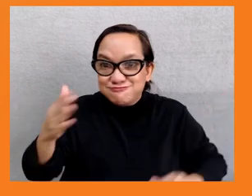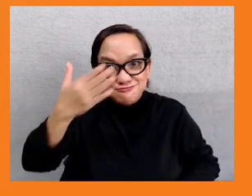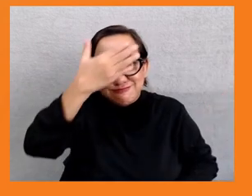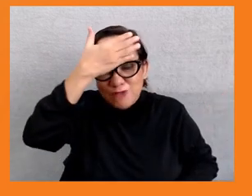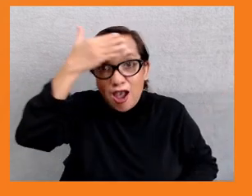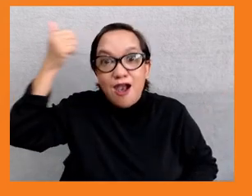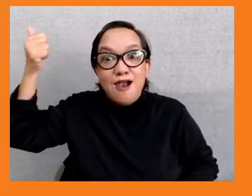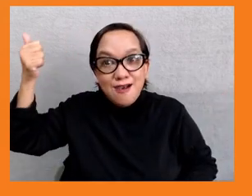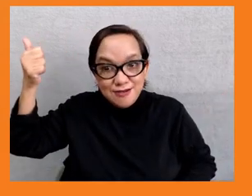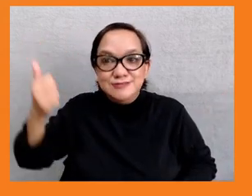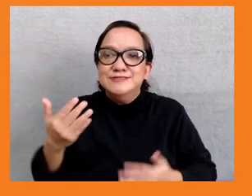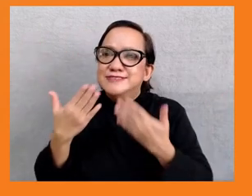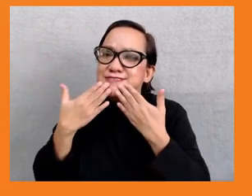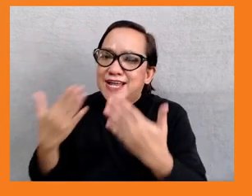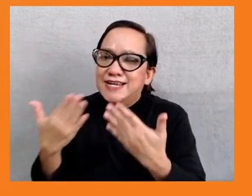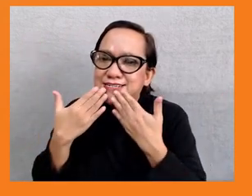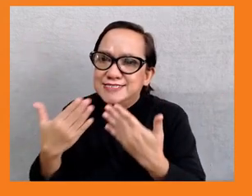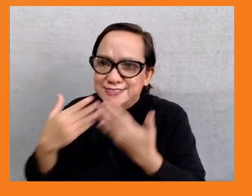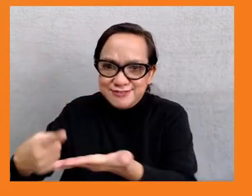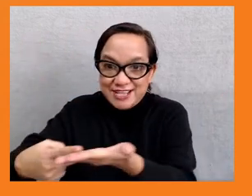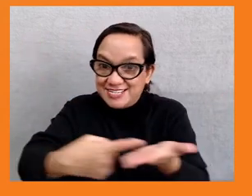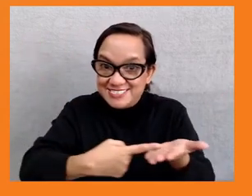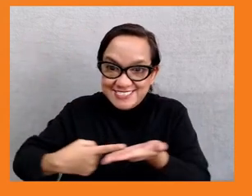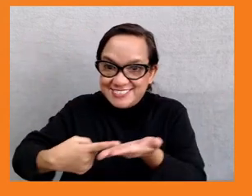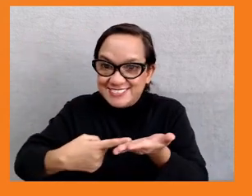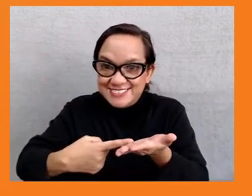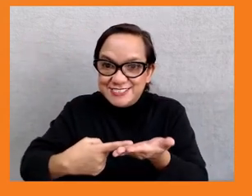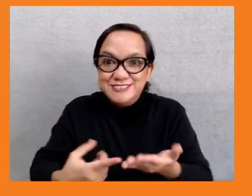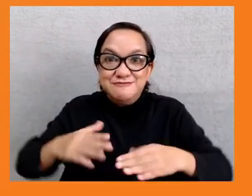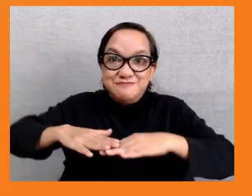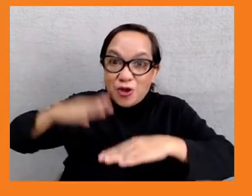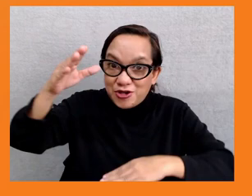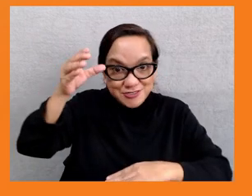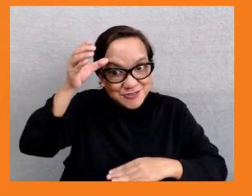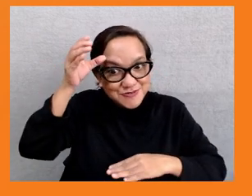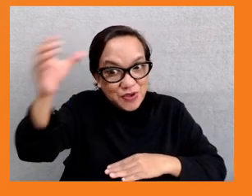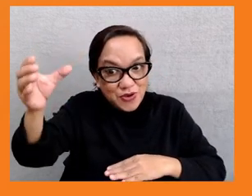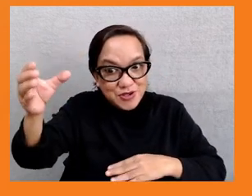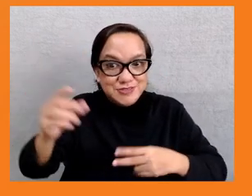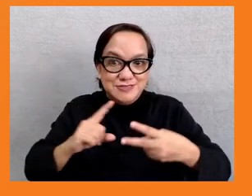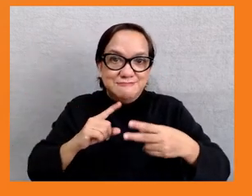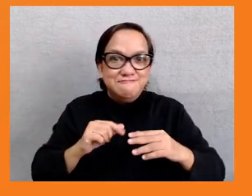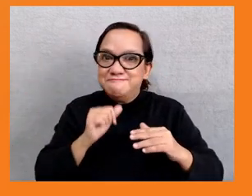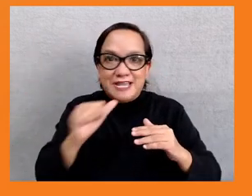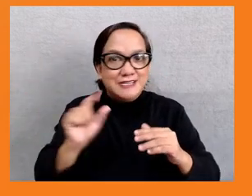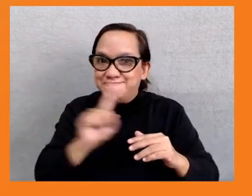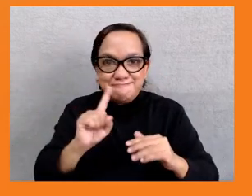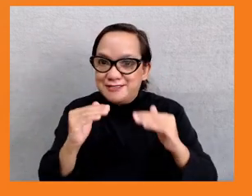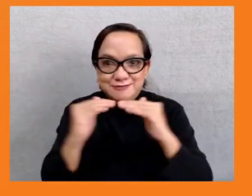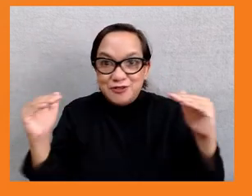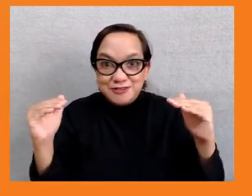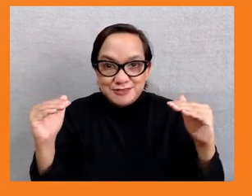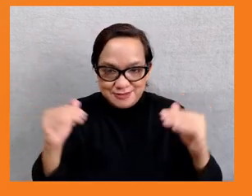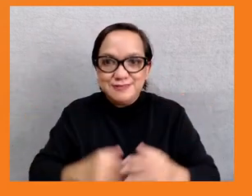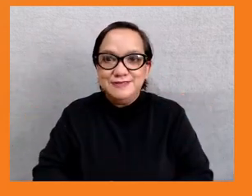of inequality. Lots of good ideas there. So from the panel overall, I'm getting the sense that there are structural